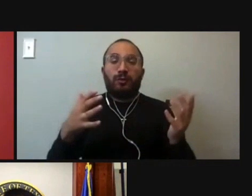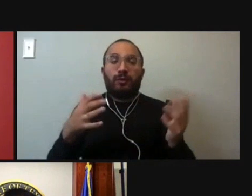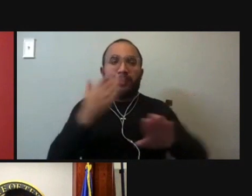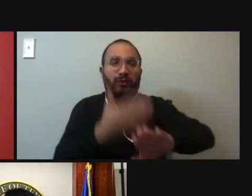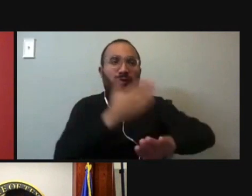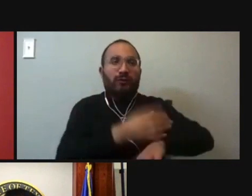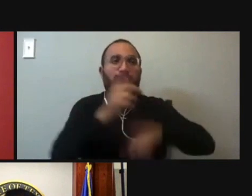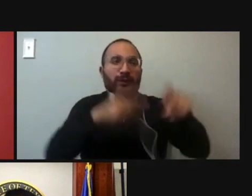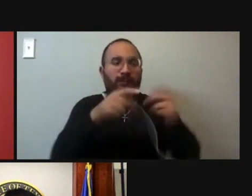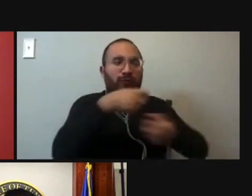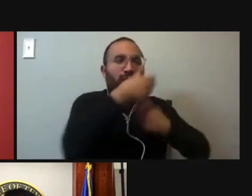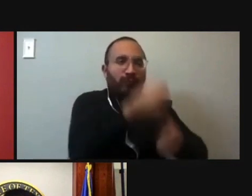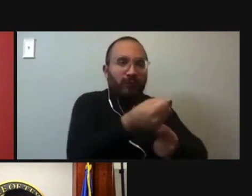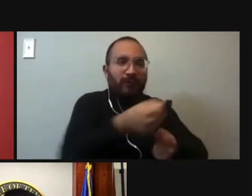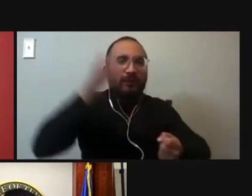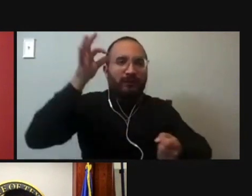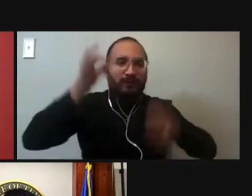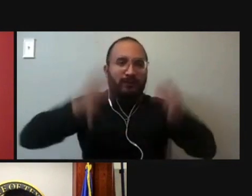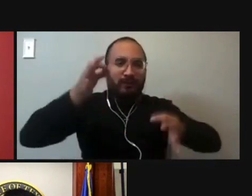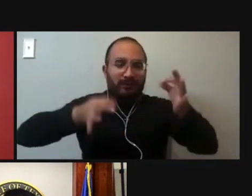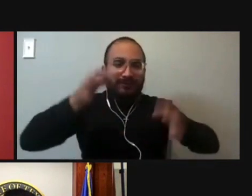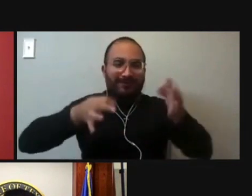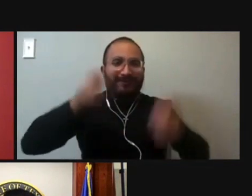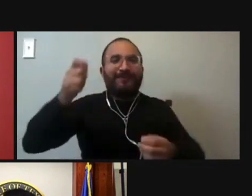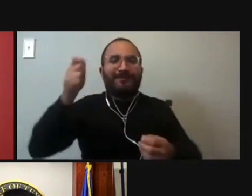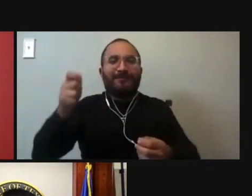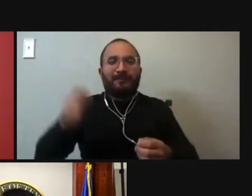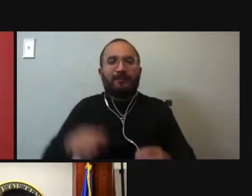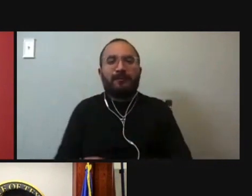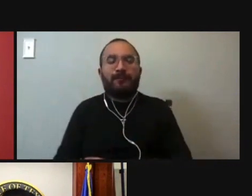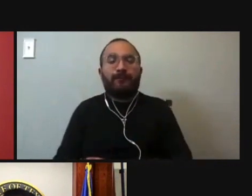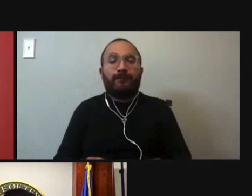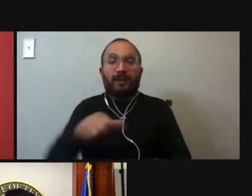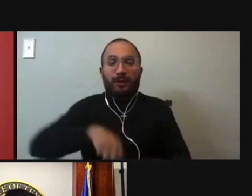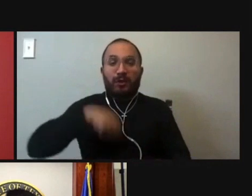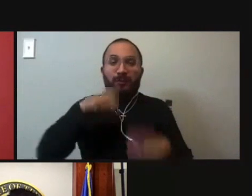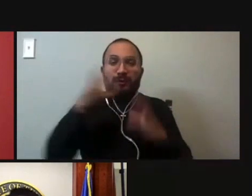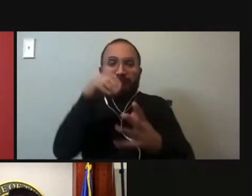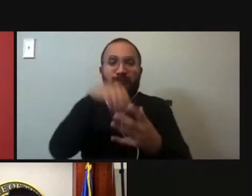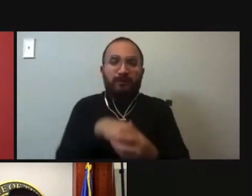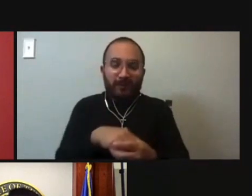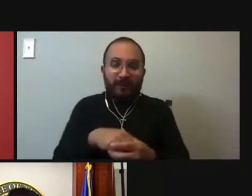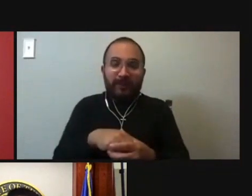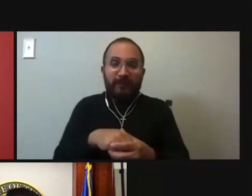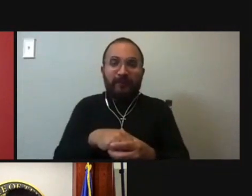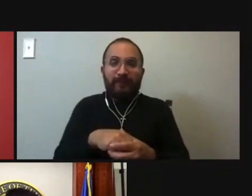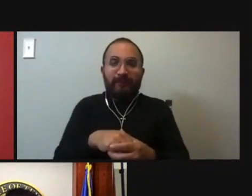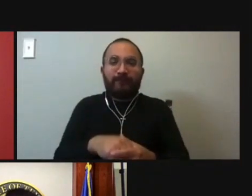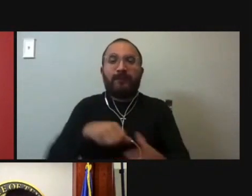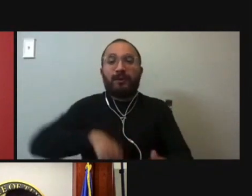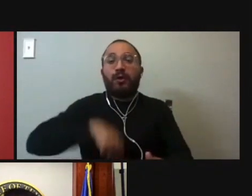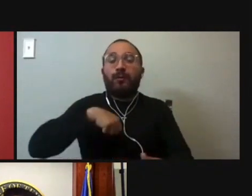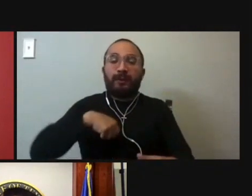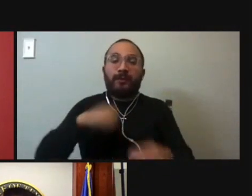in the institution that is the judiciary. And so I'm proud to be a part of it. I'm proud to be